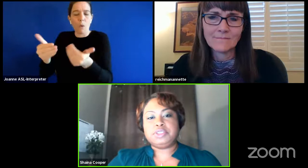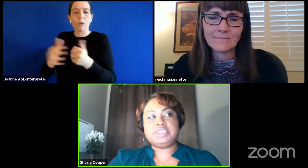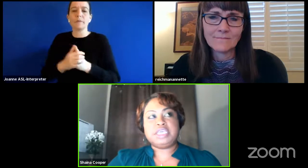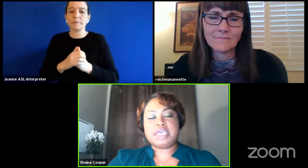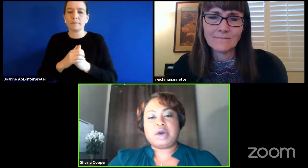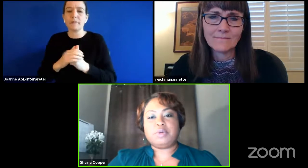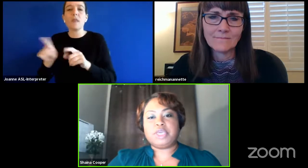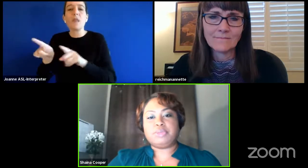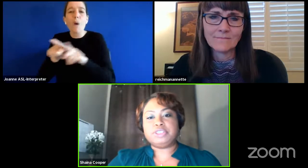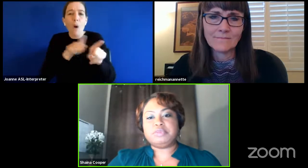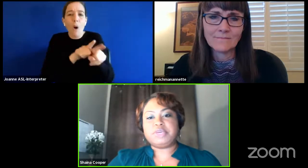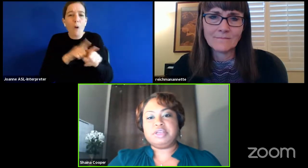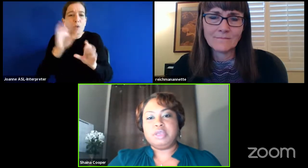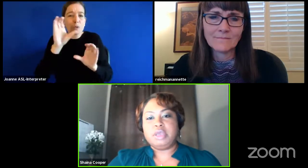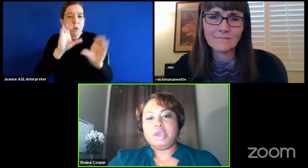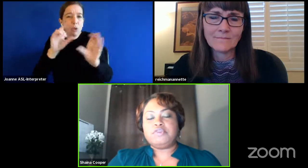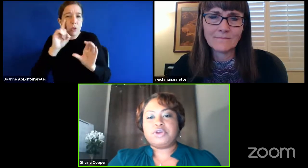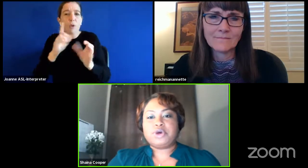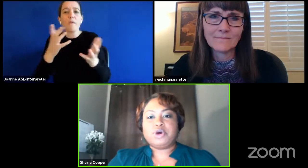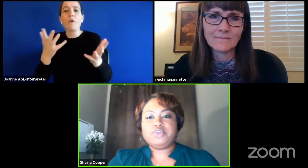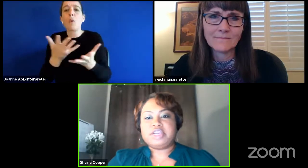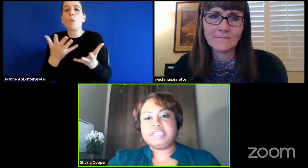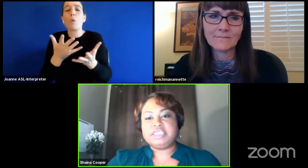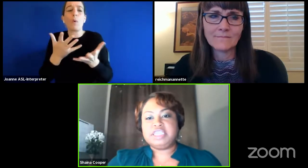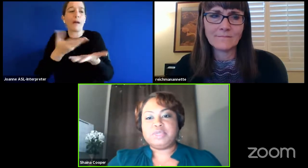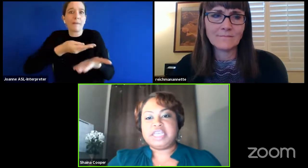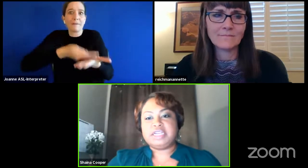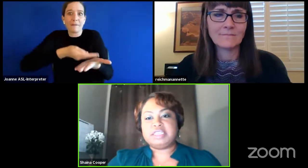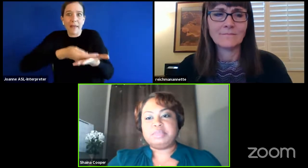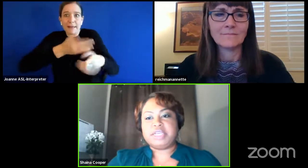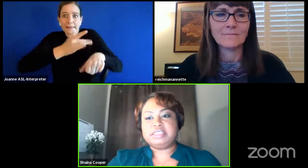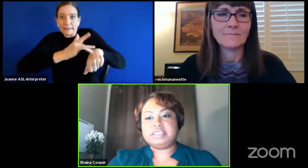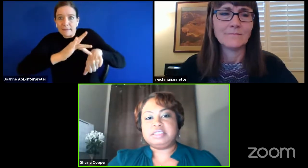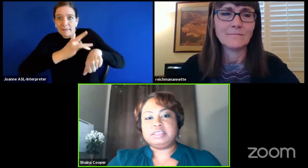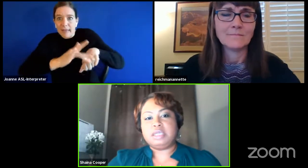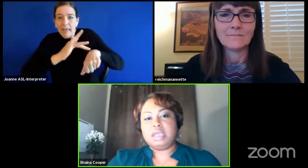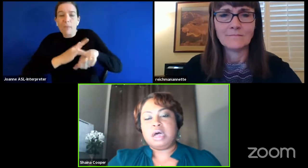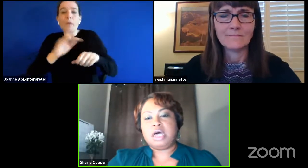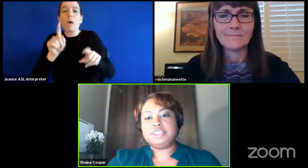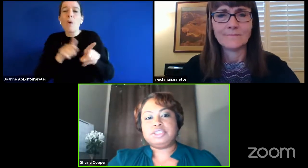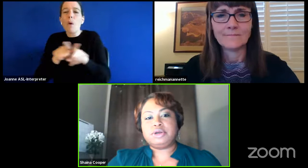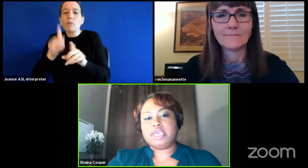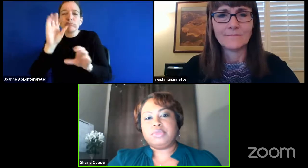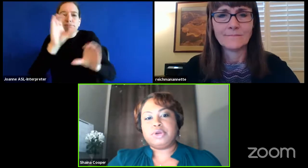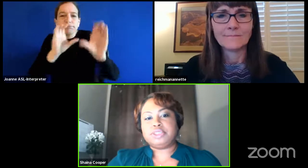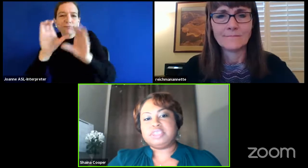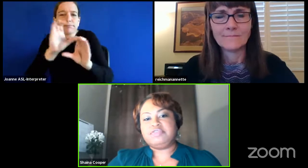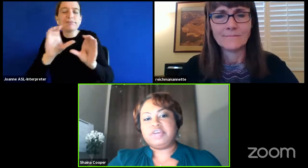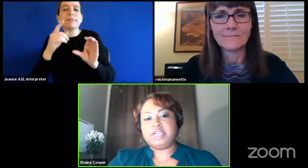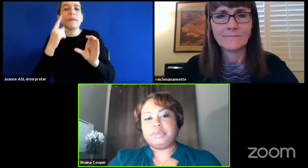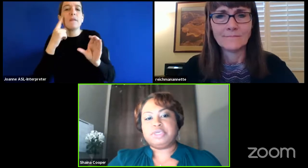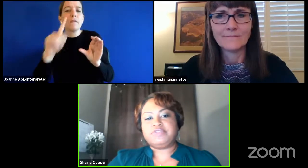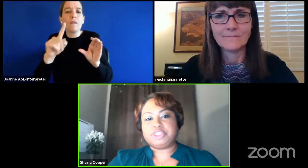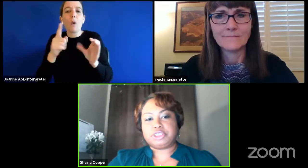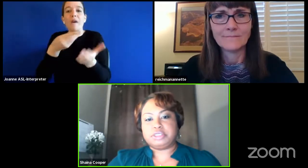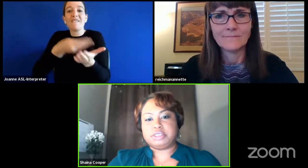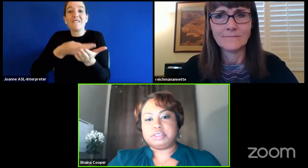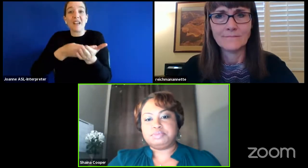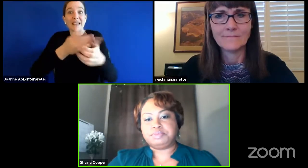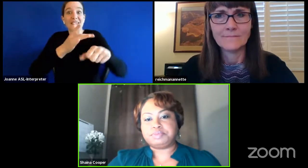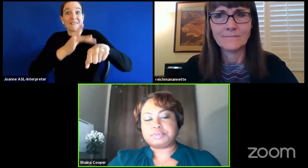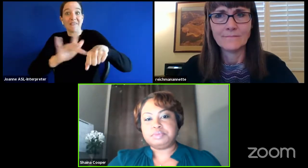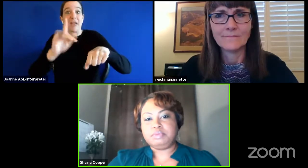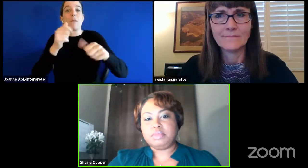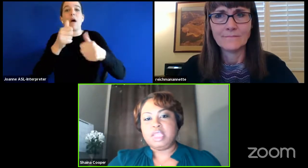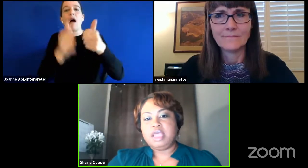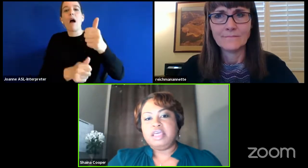includes seeking out reimbursement for coven 19 related expenses under emergency funding provisions